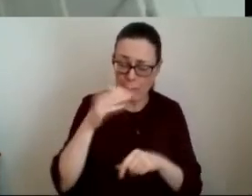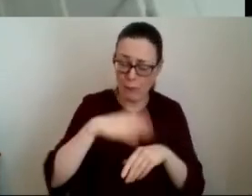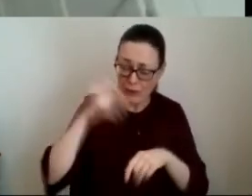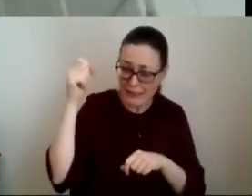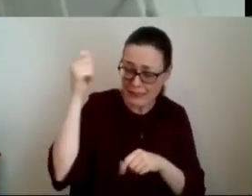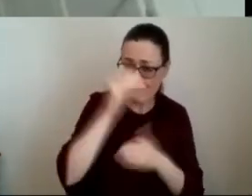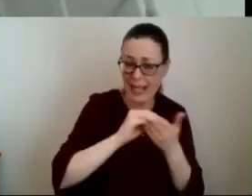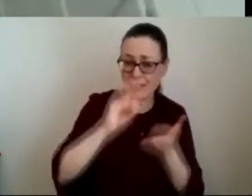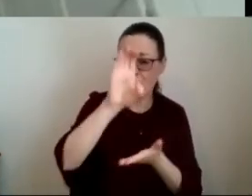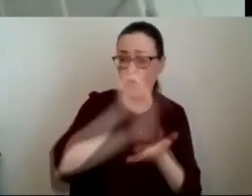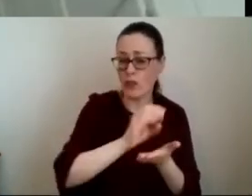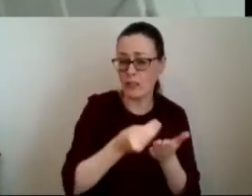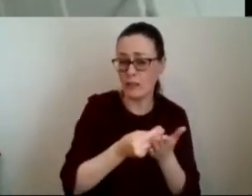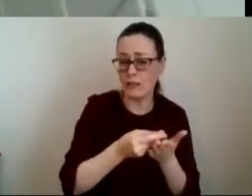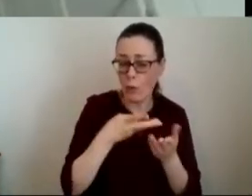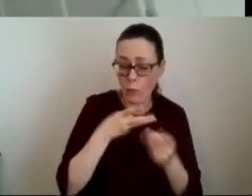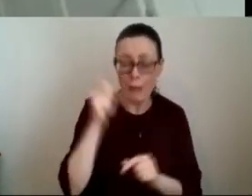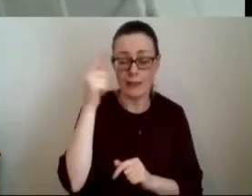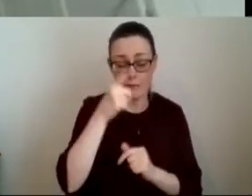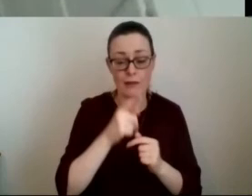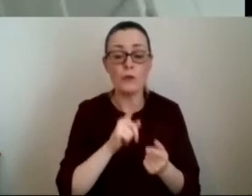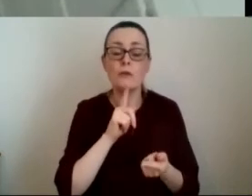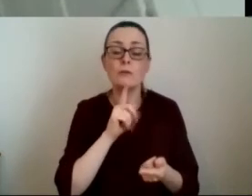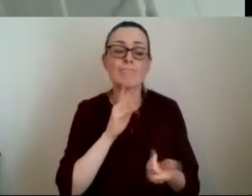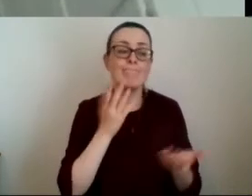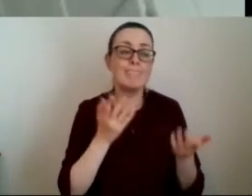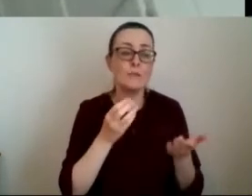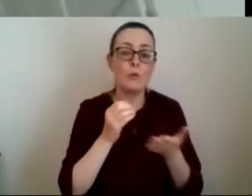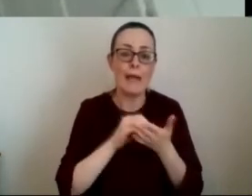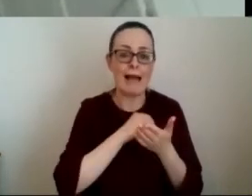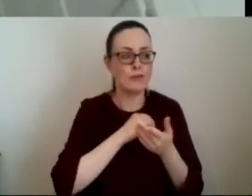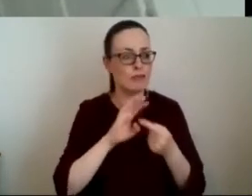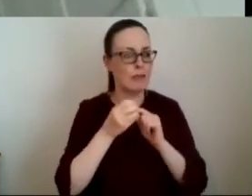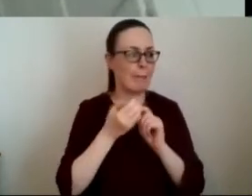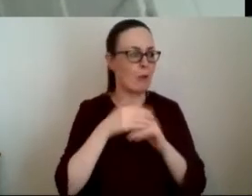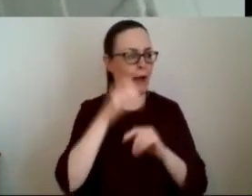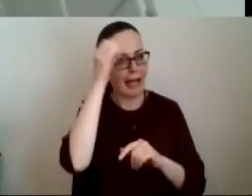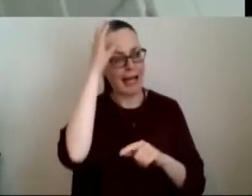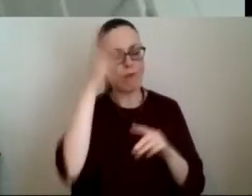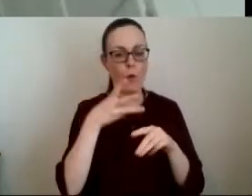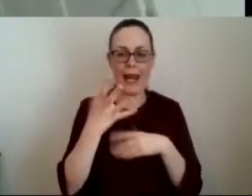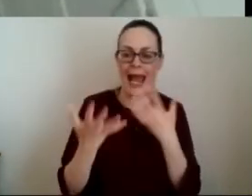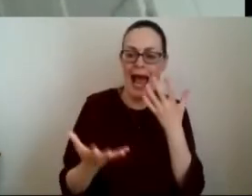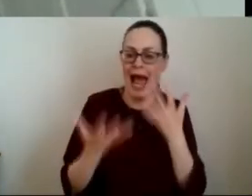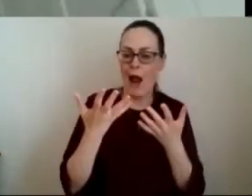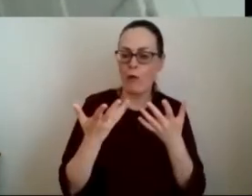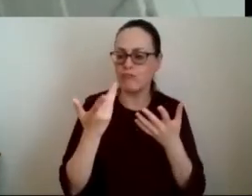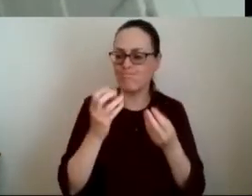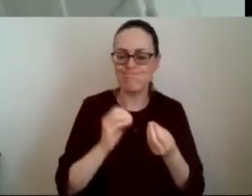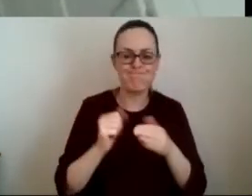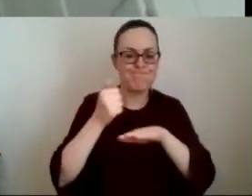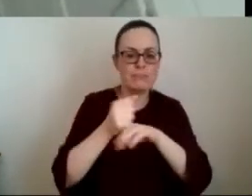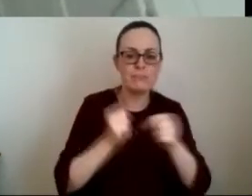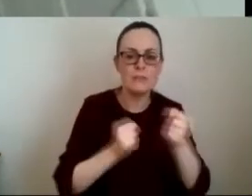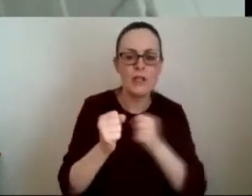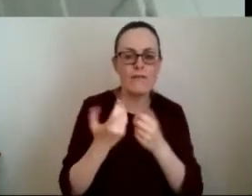to do it so we've got to be you know i think slightly clever in terms of how we um we package these services and how to